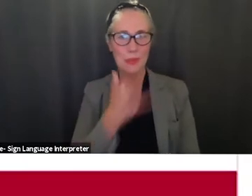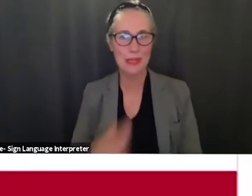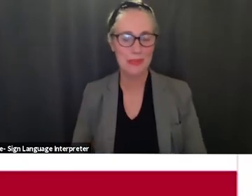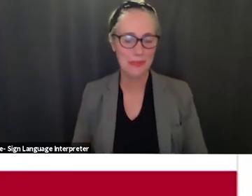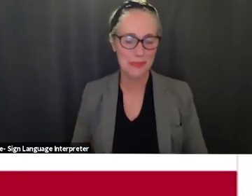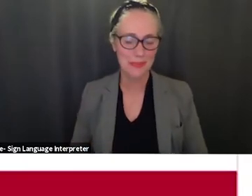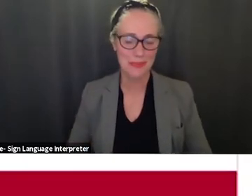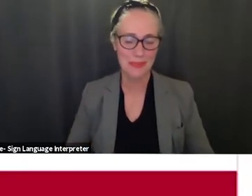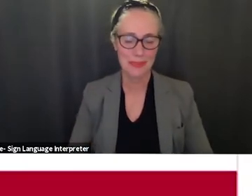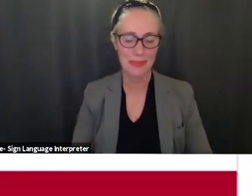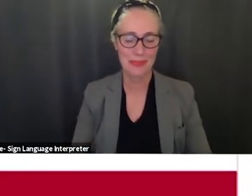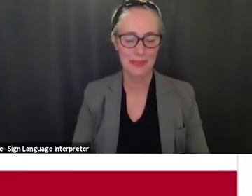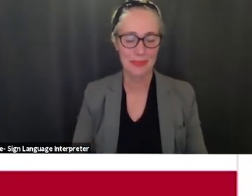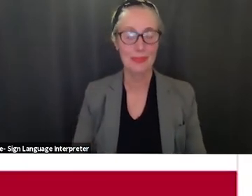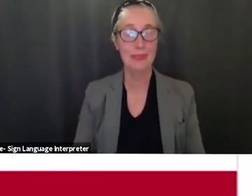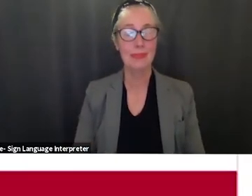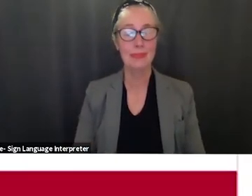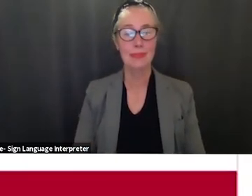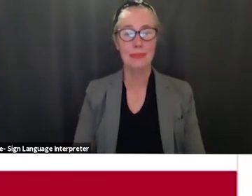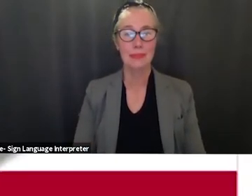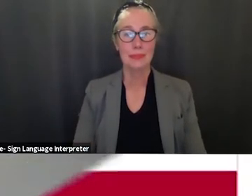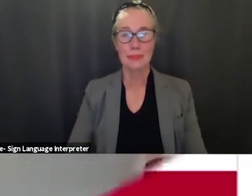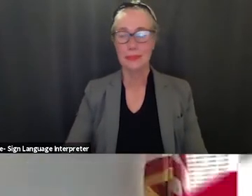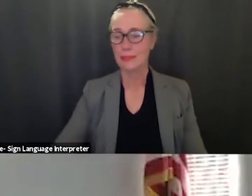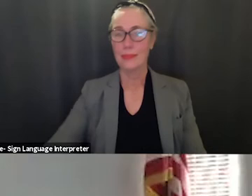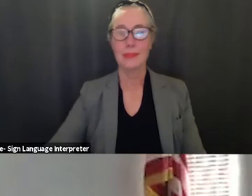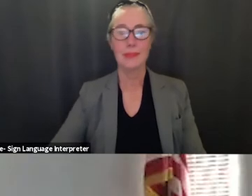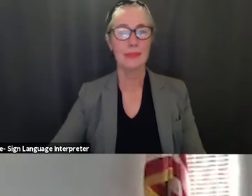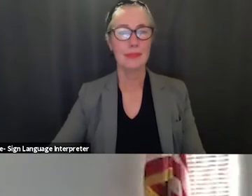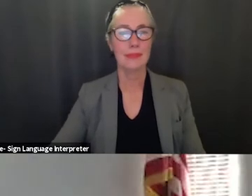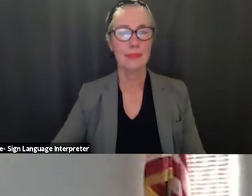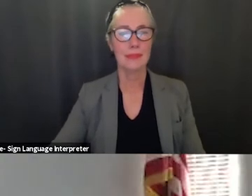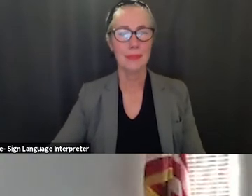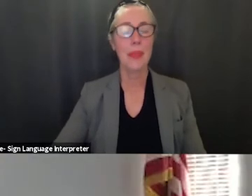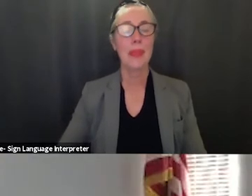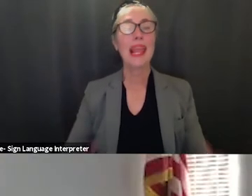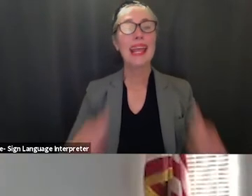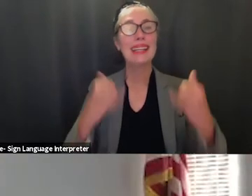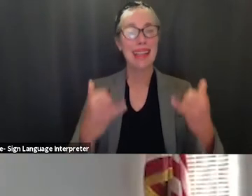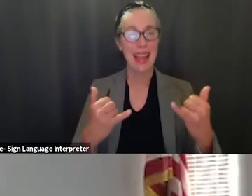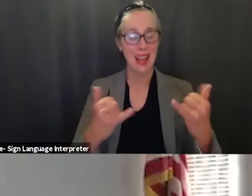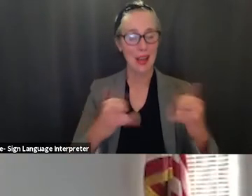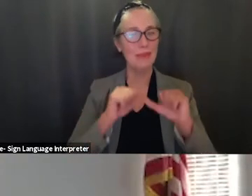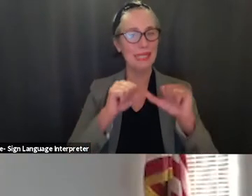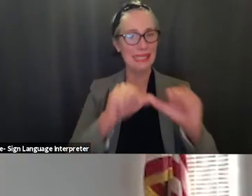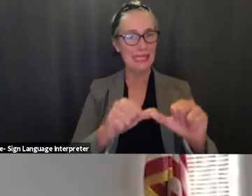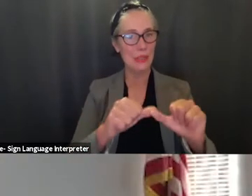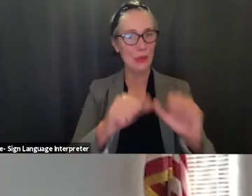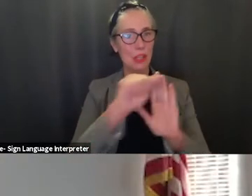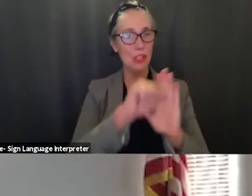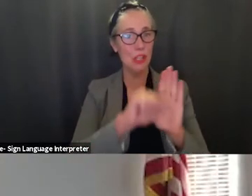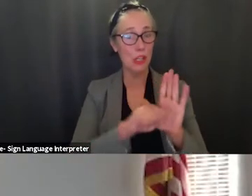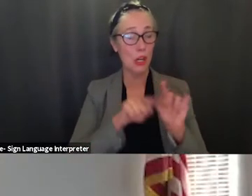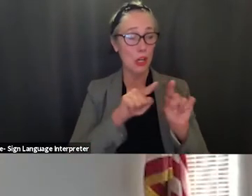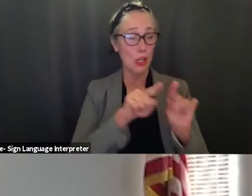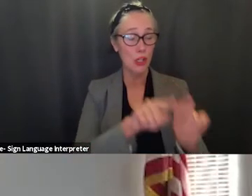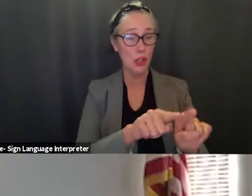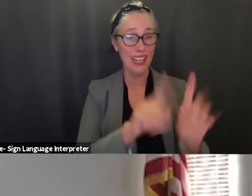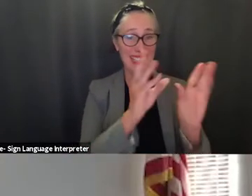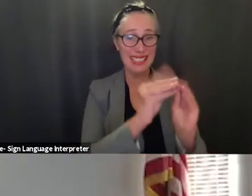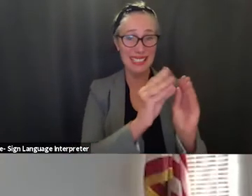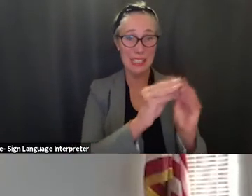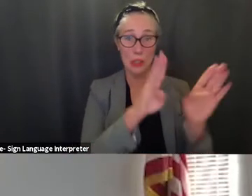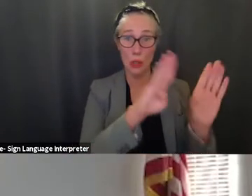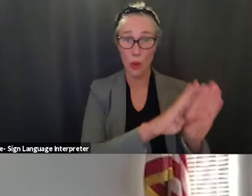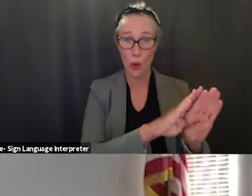and now we'll continue with the agenda first of all during closed session we took the following